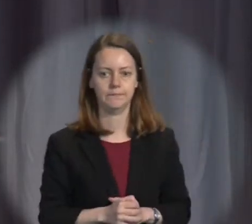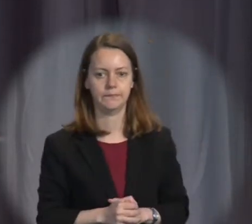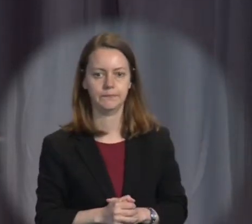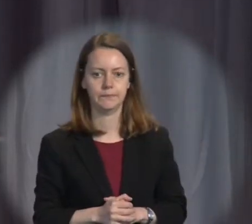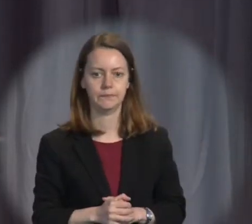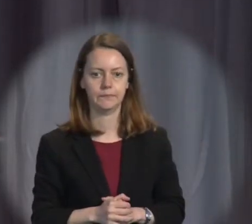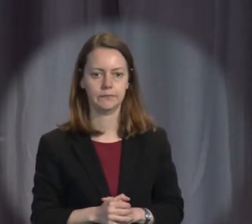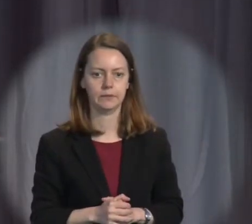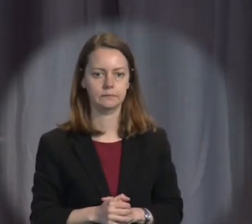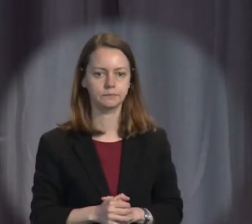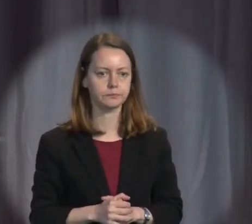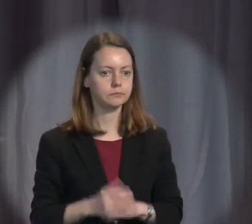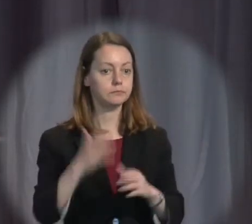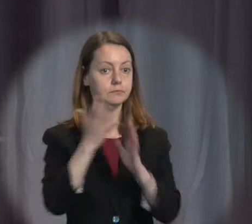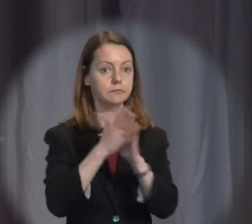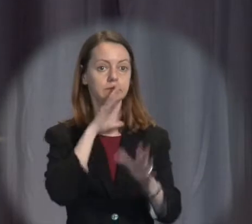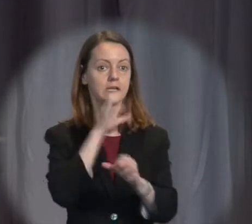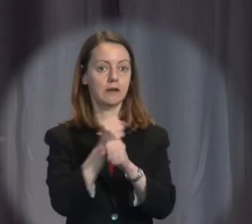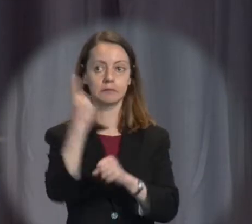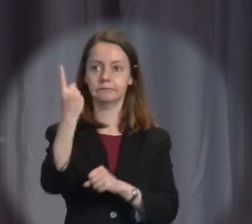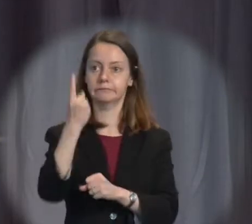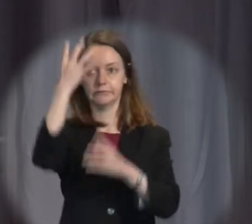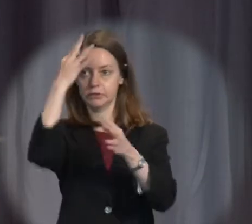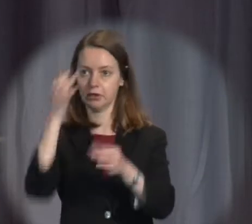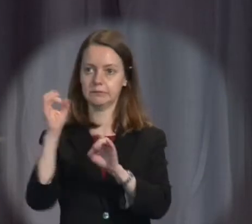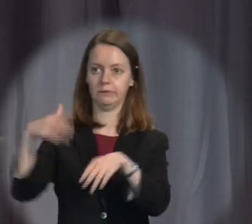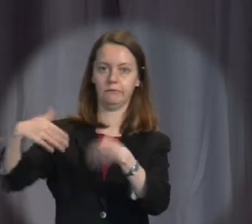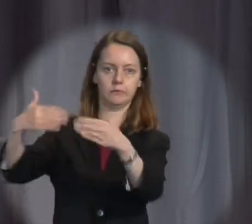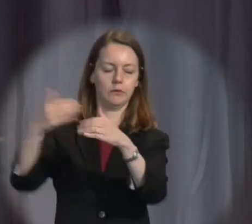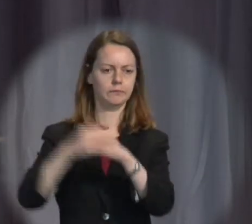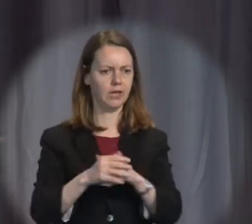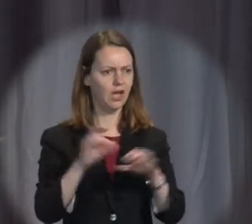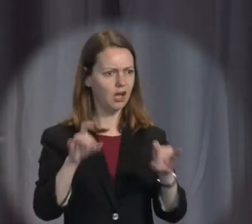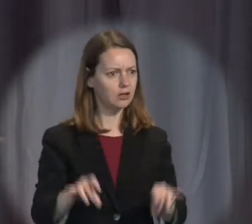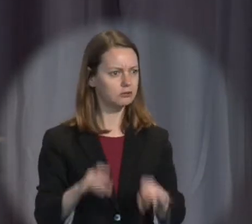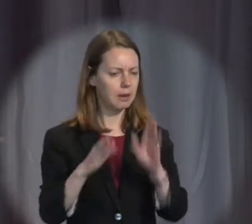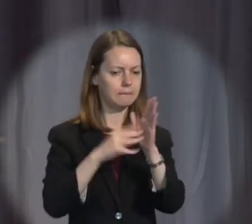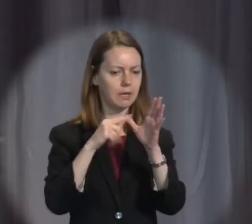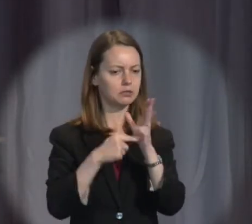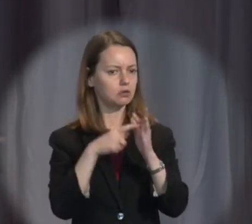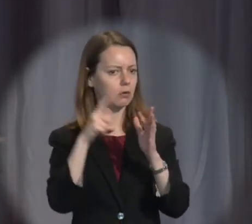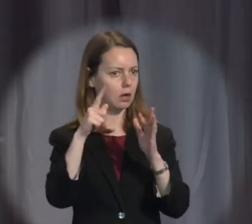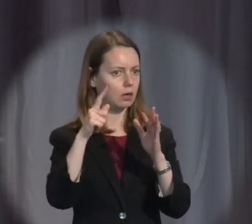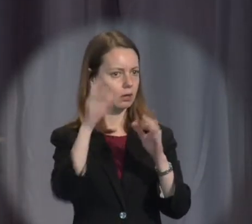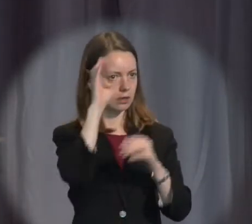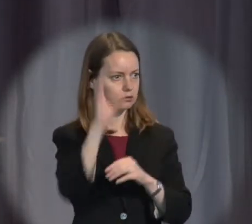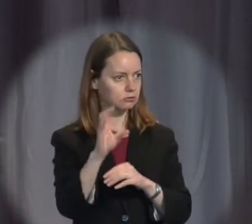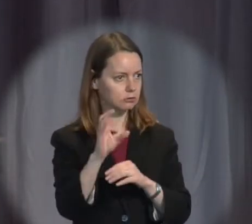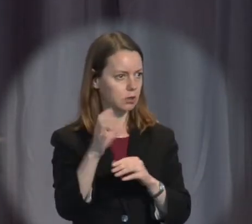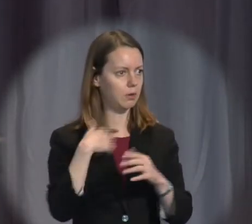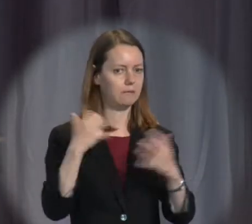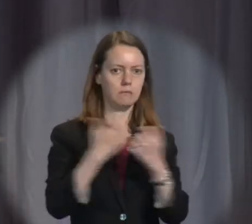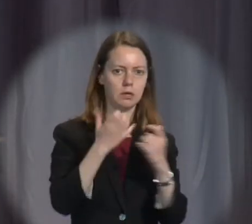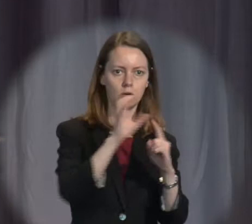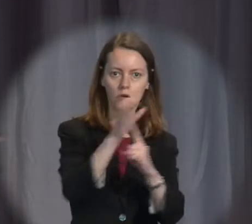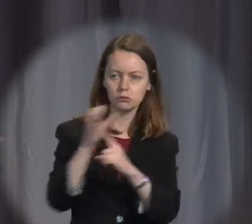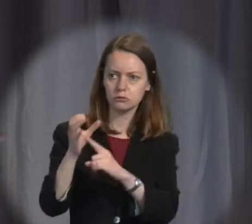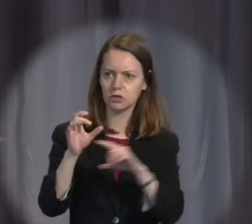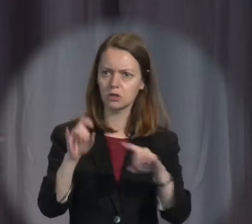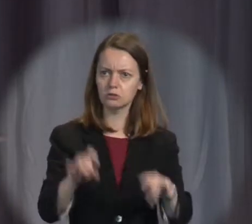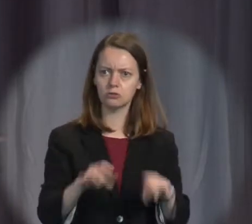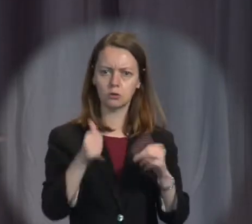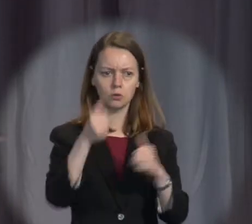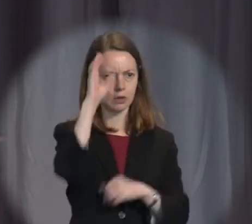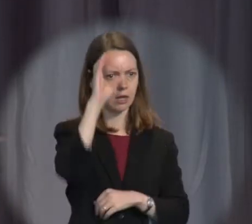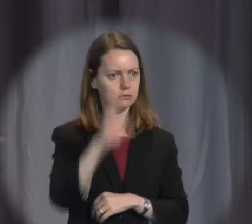Well how has it come to this in Australia's relatively mature and successful multicultural democracy? Why is